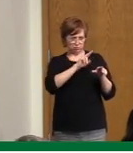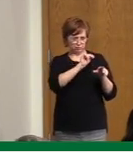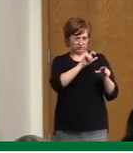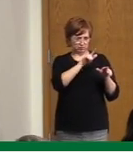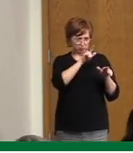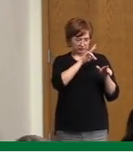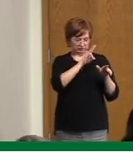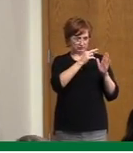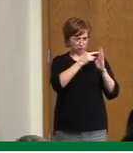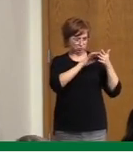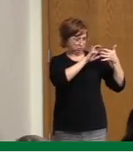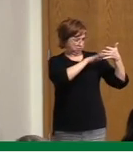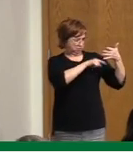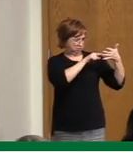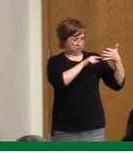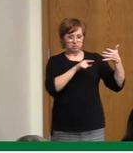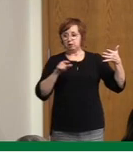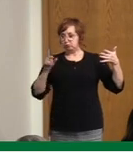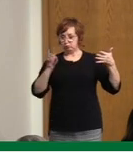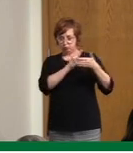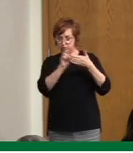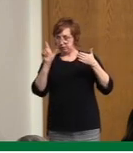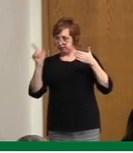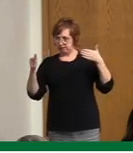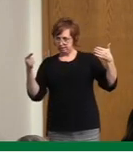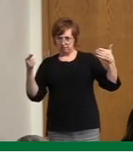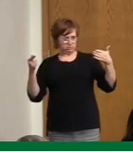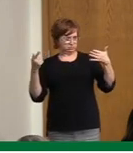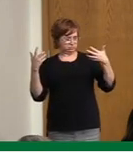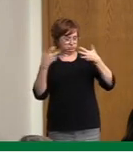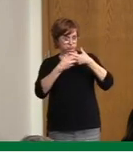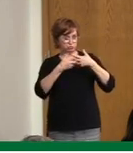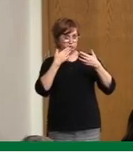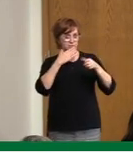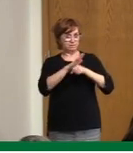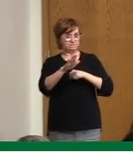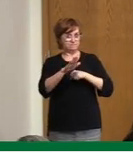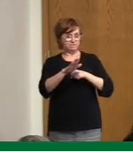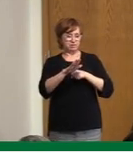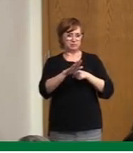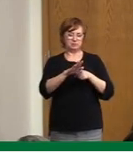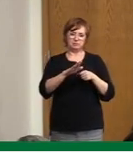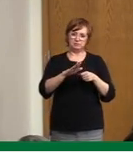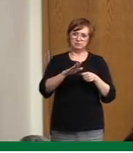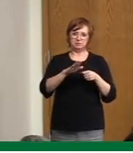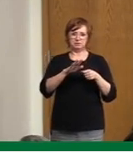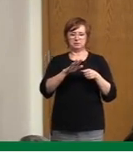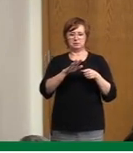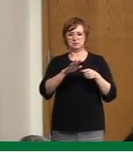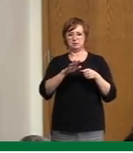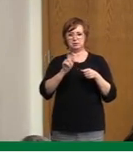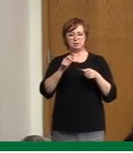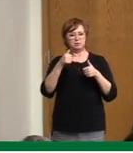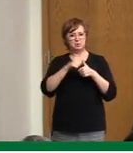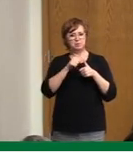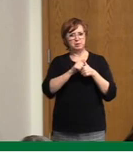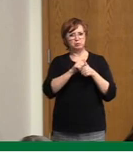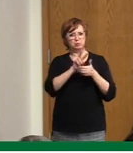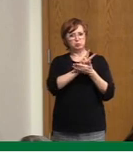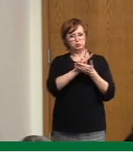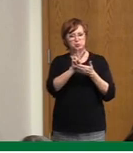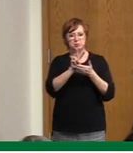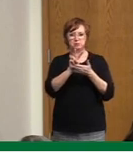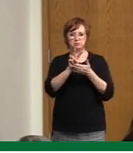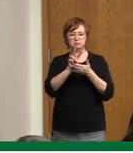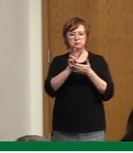you know, forecast for the holidays. Because there is a one to two week lag for case counts and then a three to four week lag for